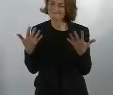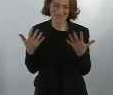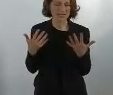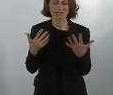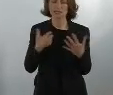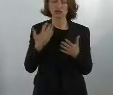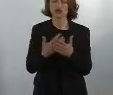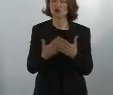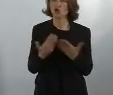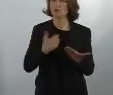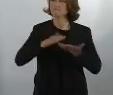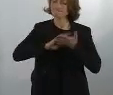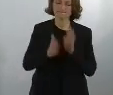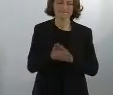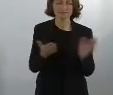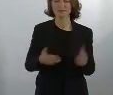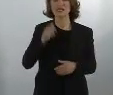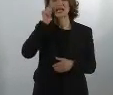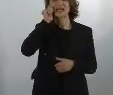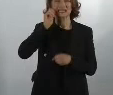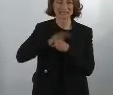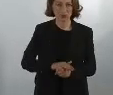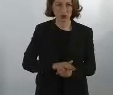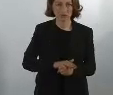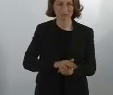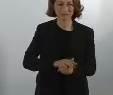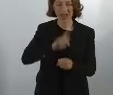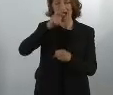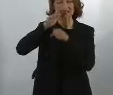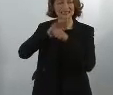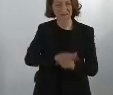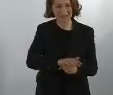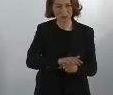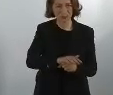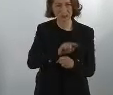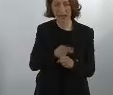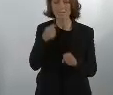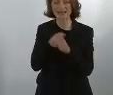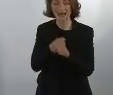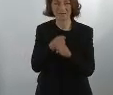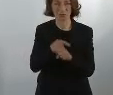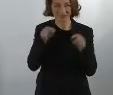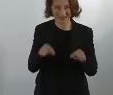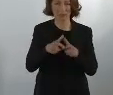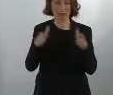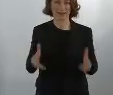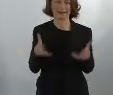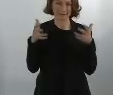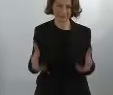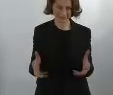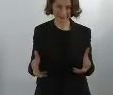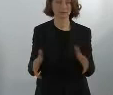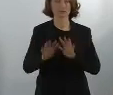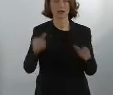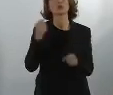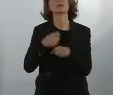a result of that, we adopted a comprehensive legislative package for fighting racism, and we included the public